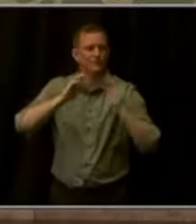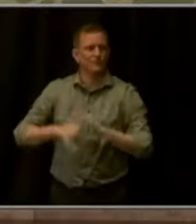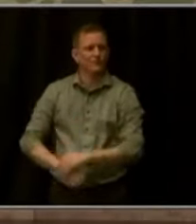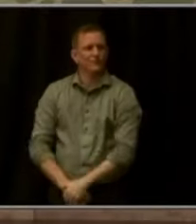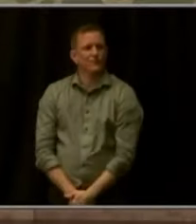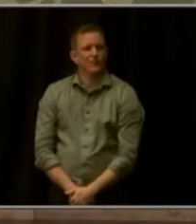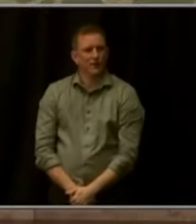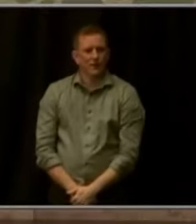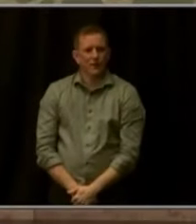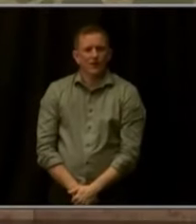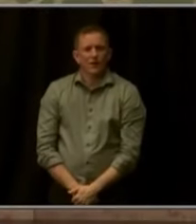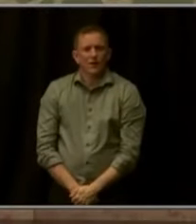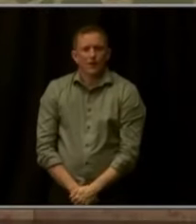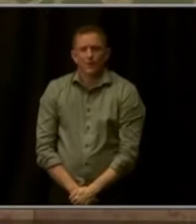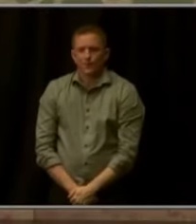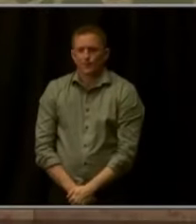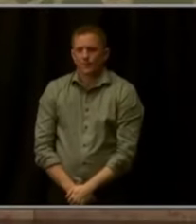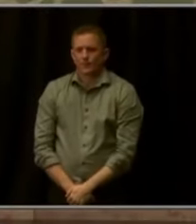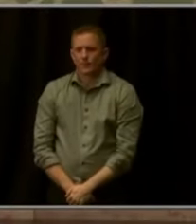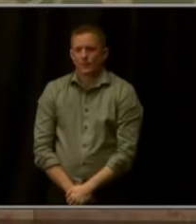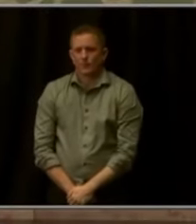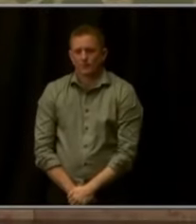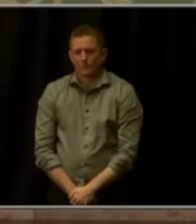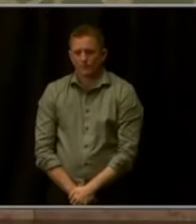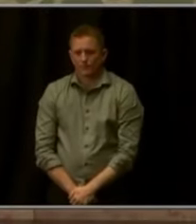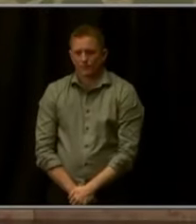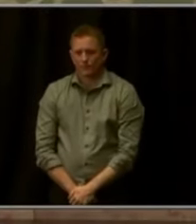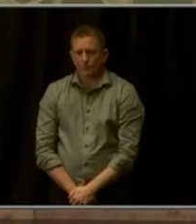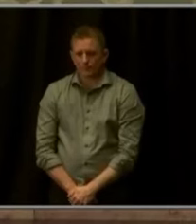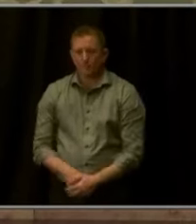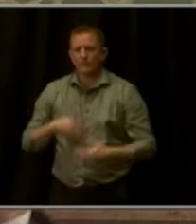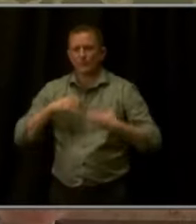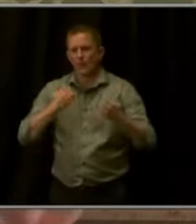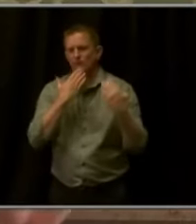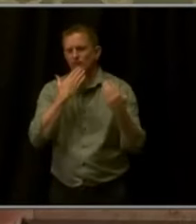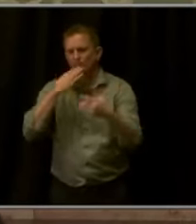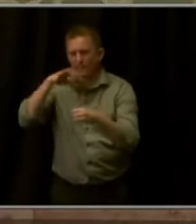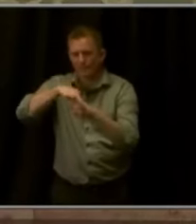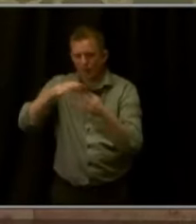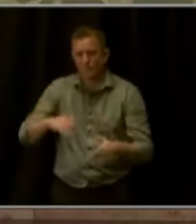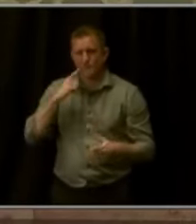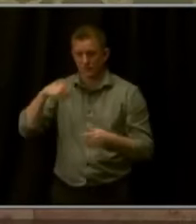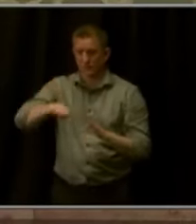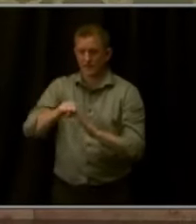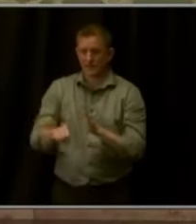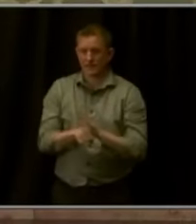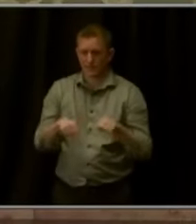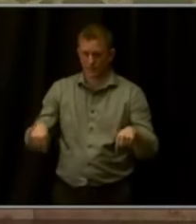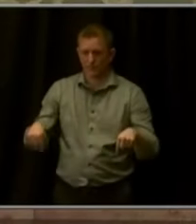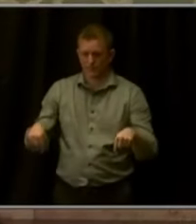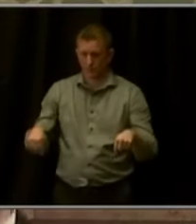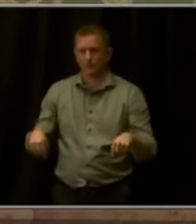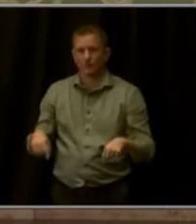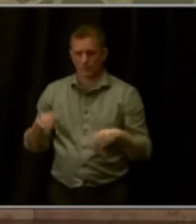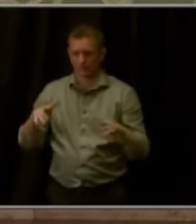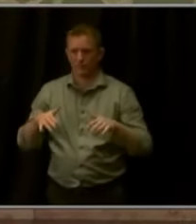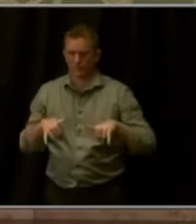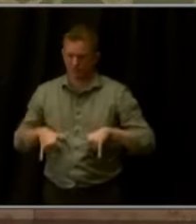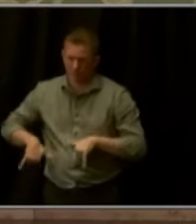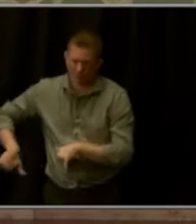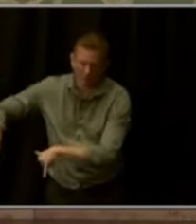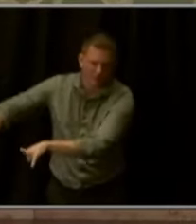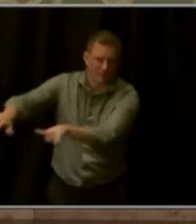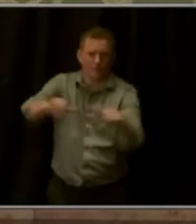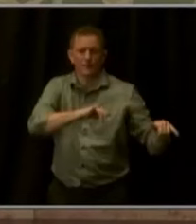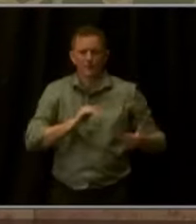And I want to thank the the voters of our state and both Universal Preschool and of course this the new ballot initiative to keep